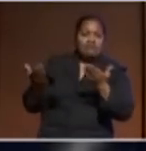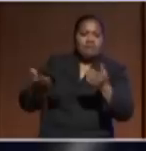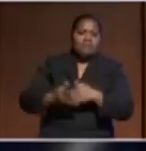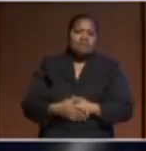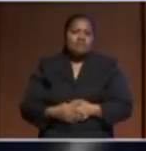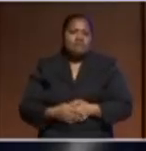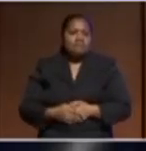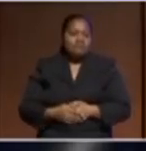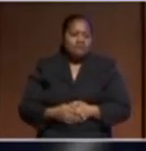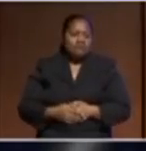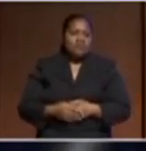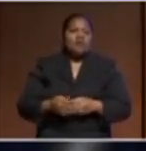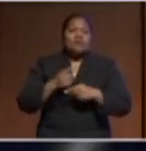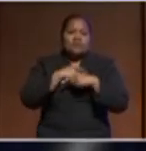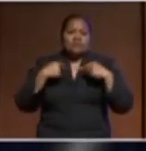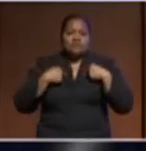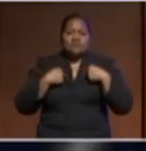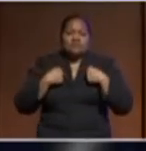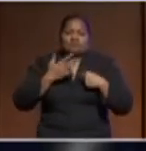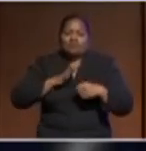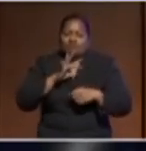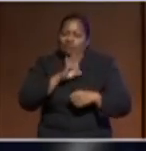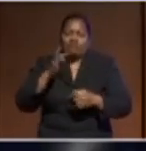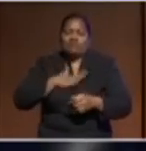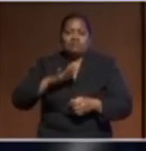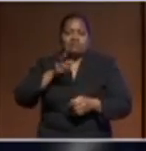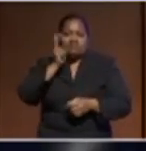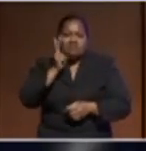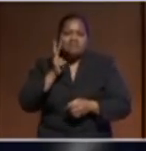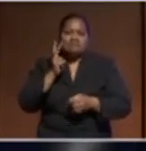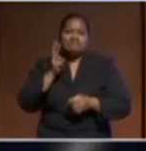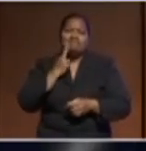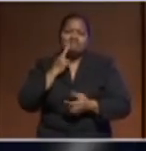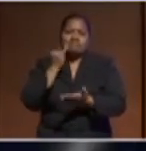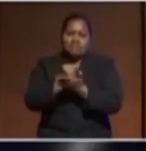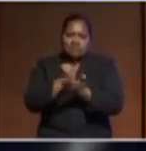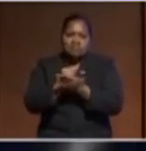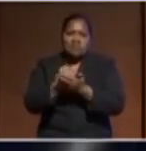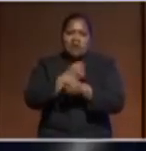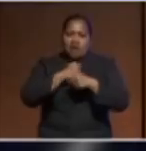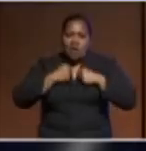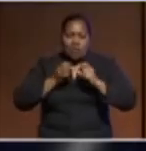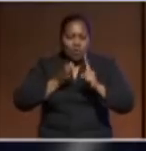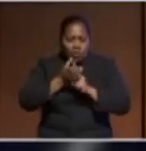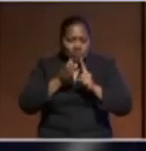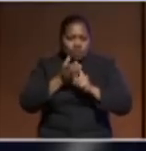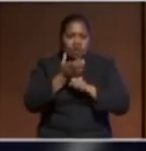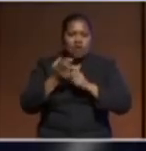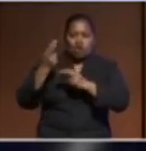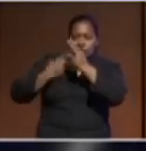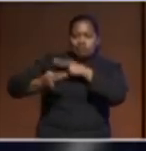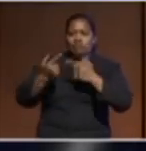that we don't repeat the mistakes of old. Learning our culture, our history, our language. We have an ambition that